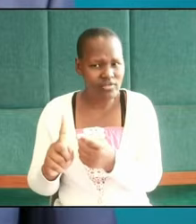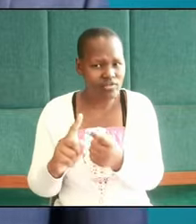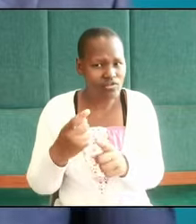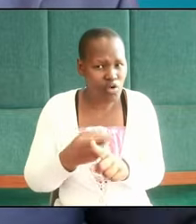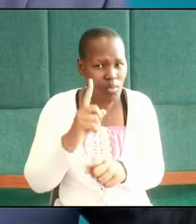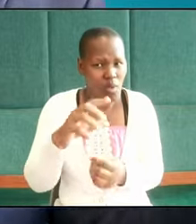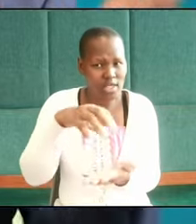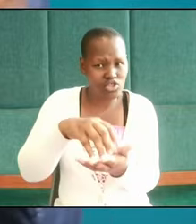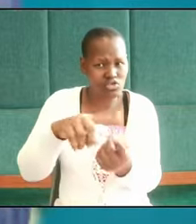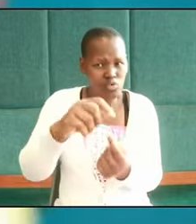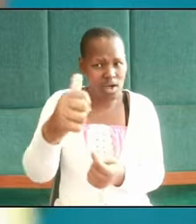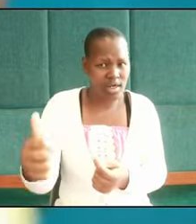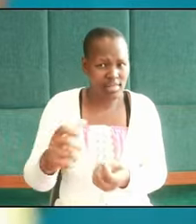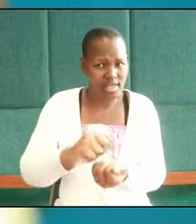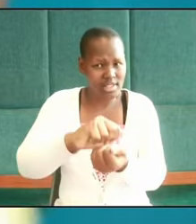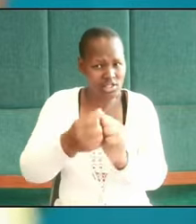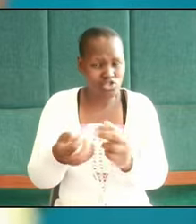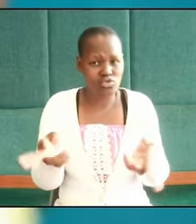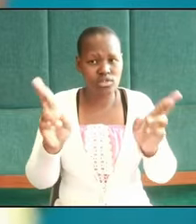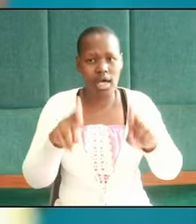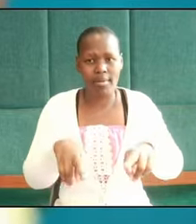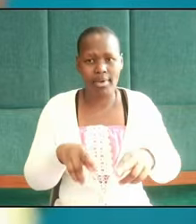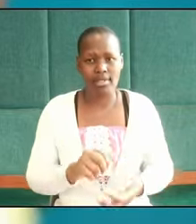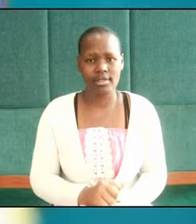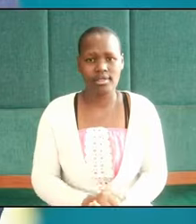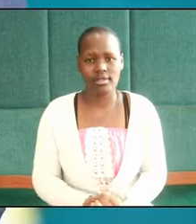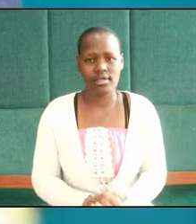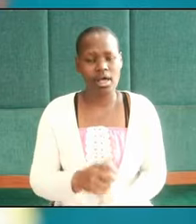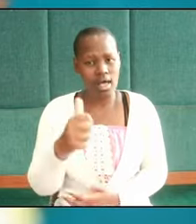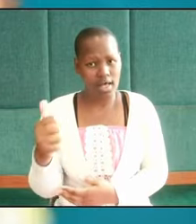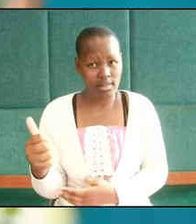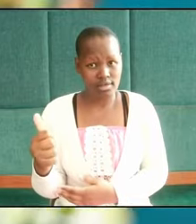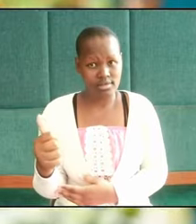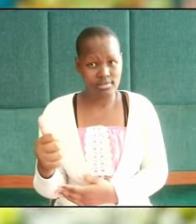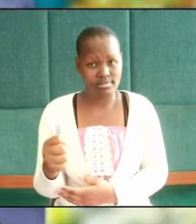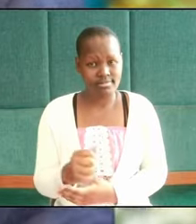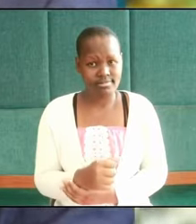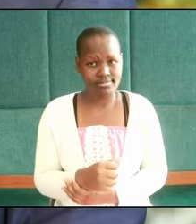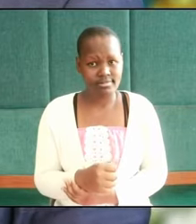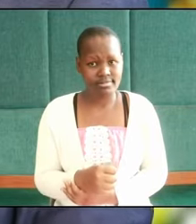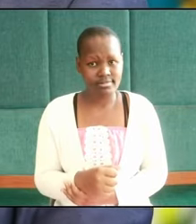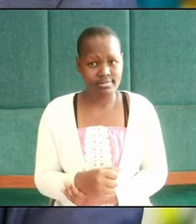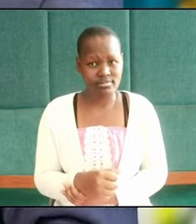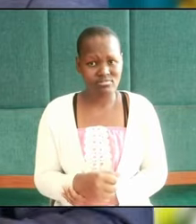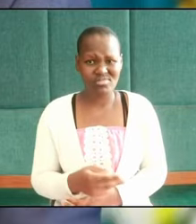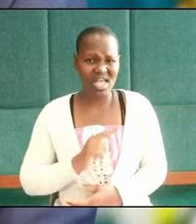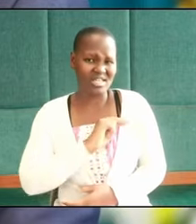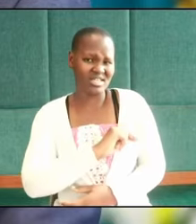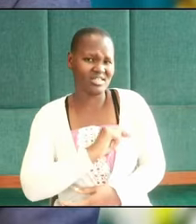transitions happen others are natural